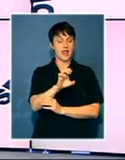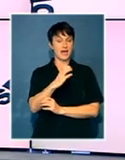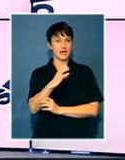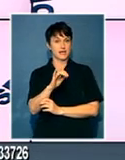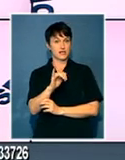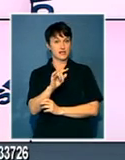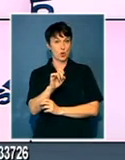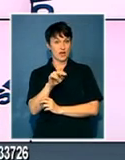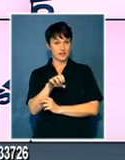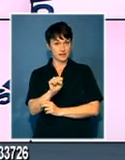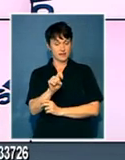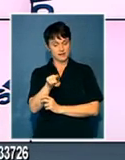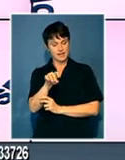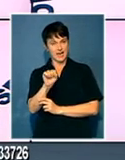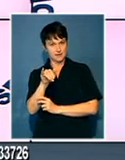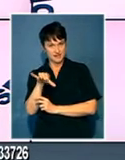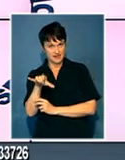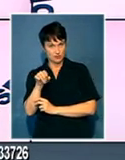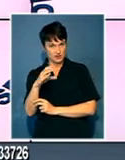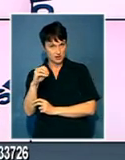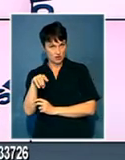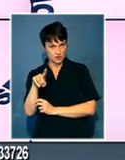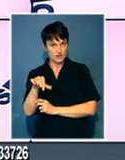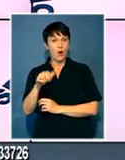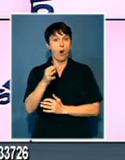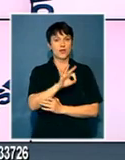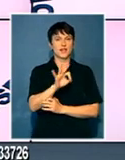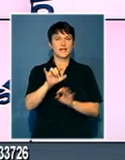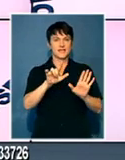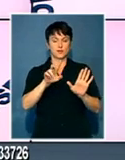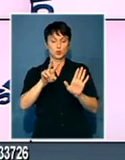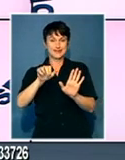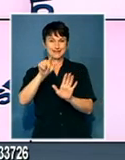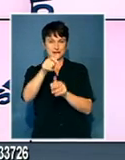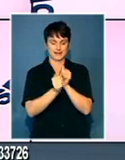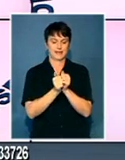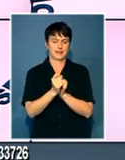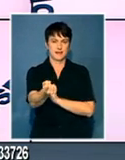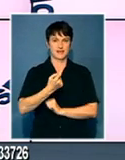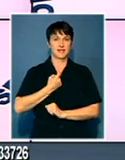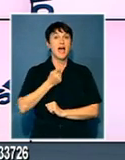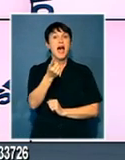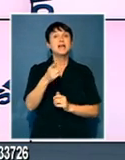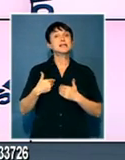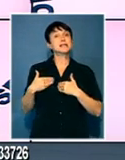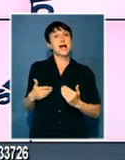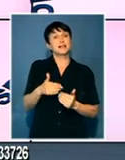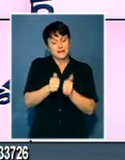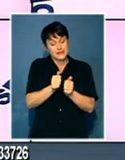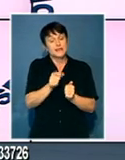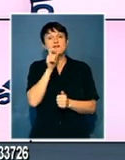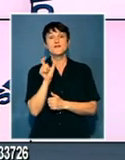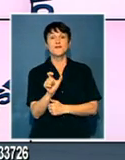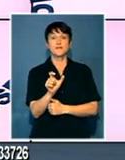also send an SMS if you wish to do so. 33726 is the number you send it to. And remember to begin your SMS with the word,